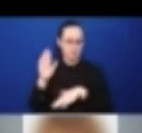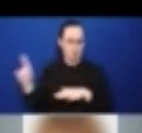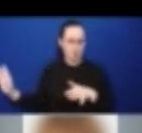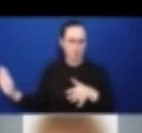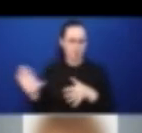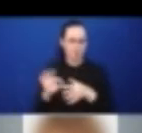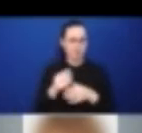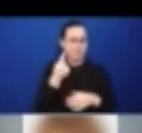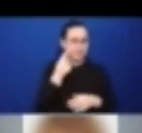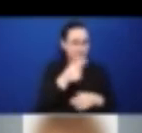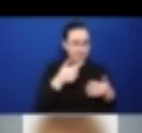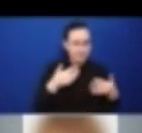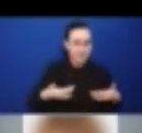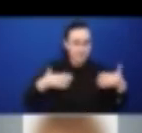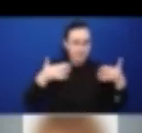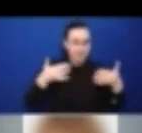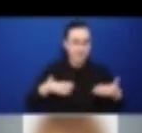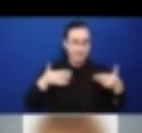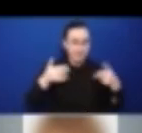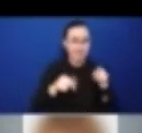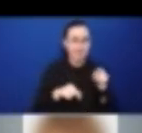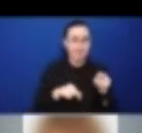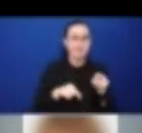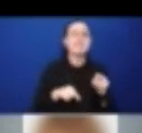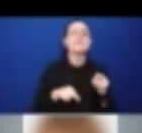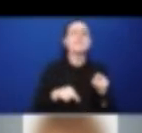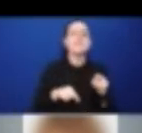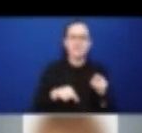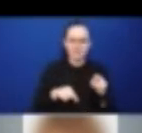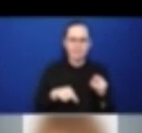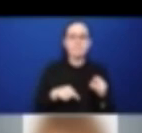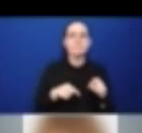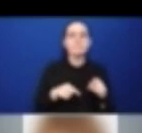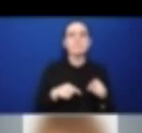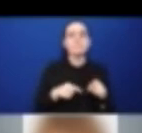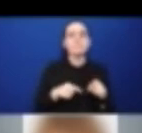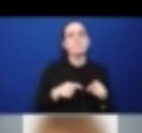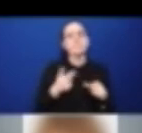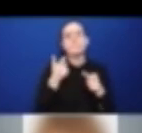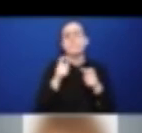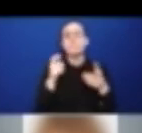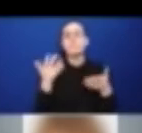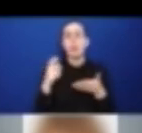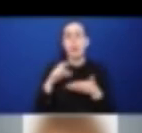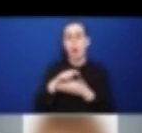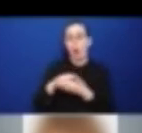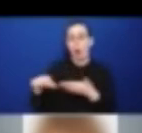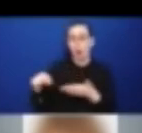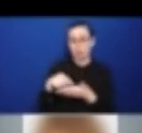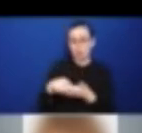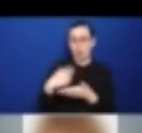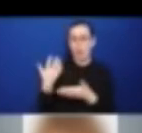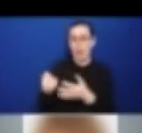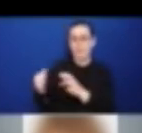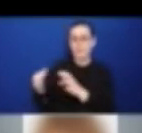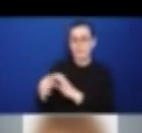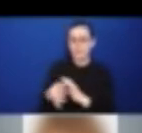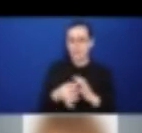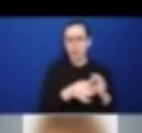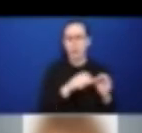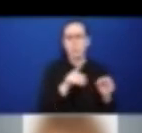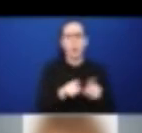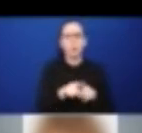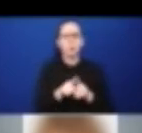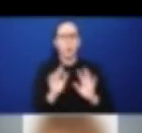specific mention, sorry, of different articles, but in particular aspects related to services and mostly